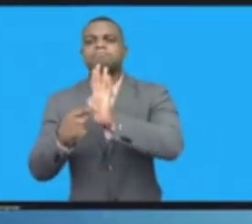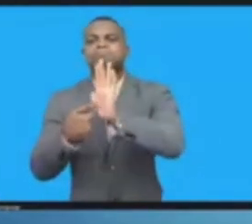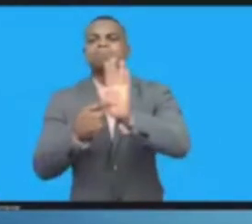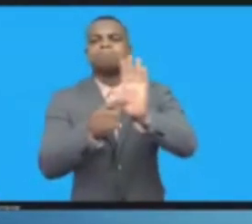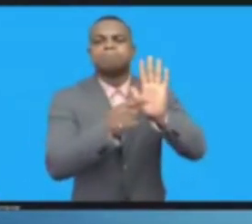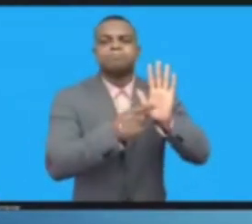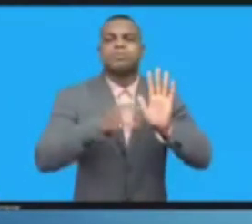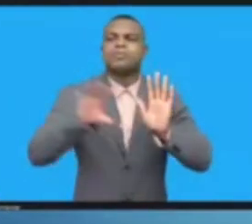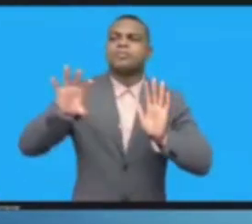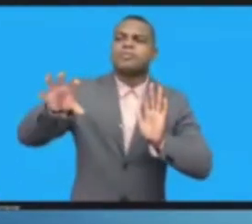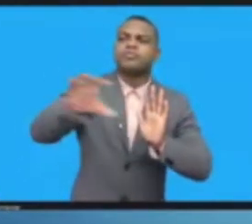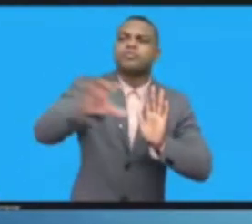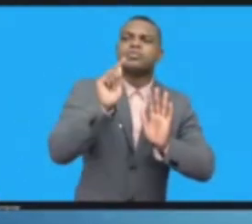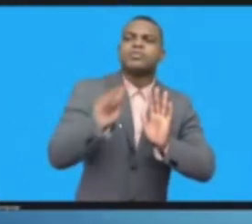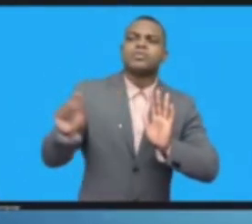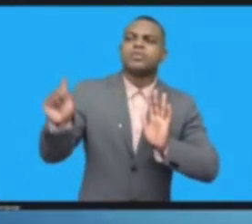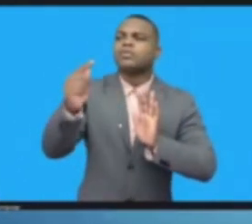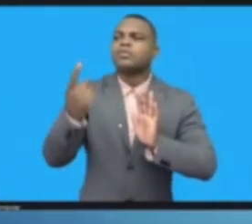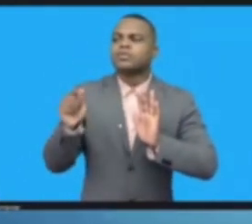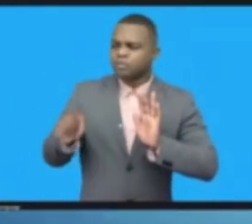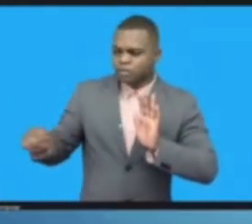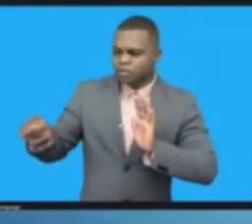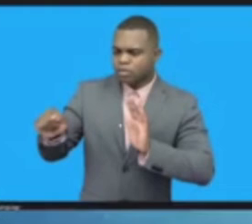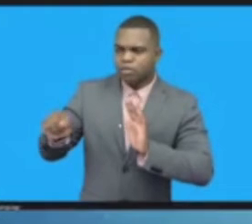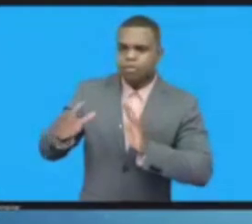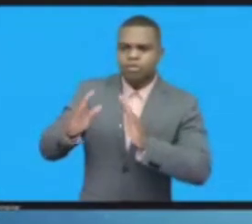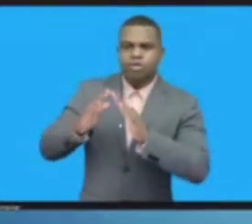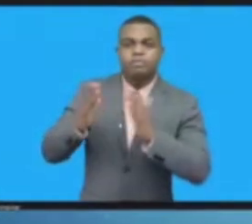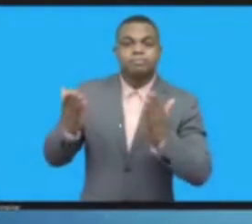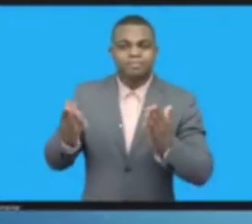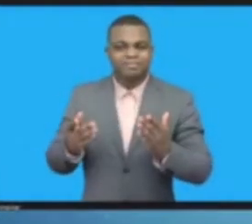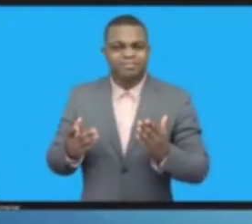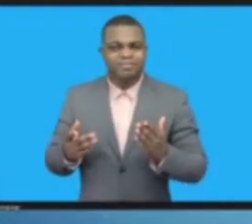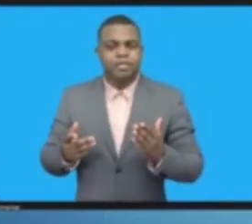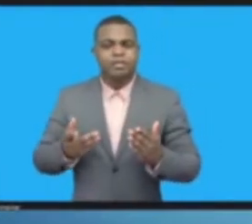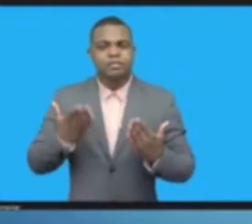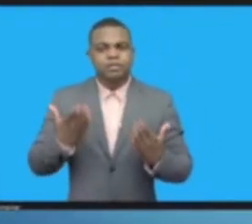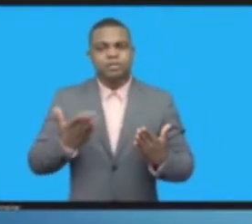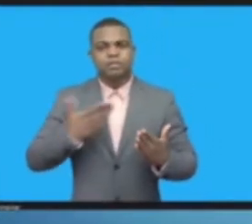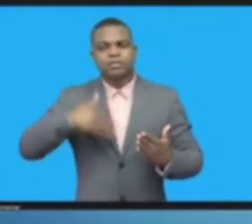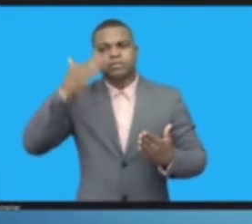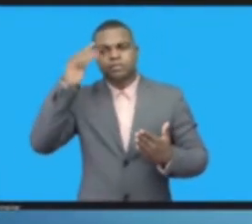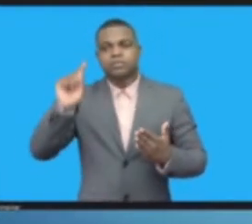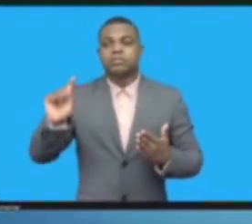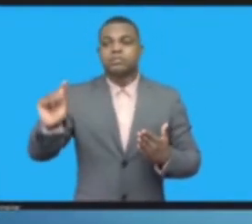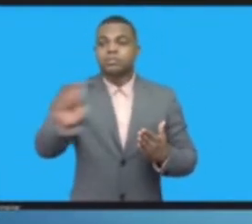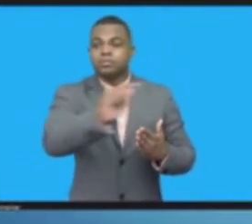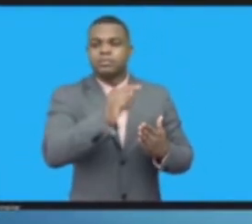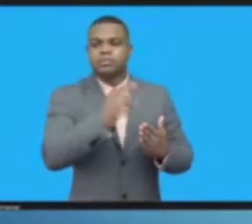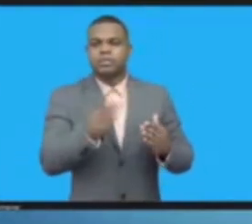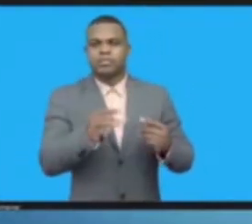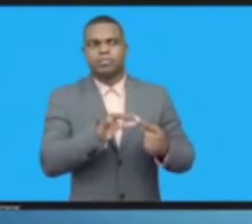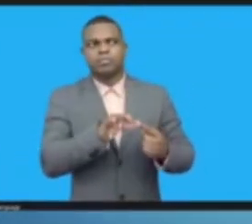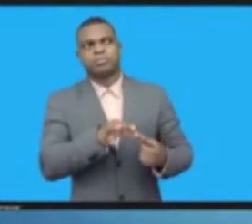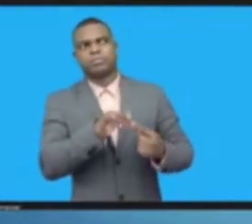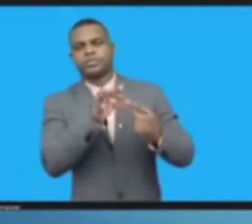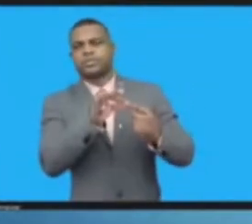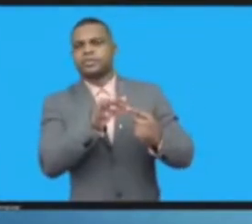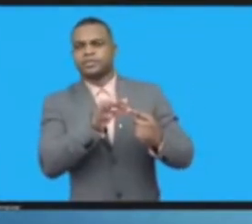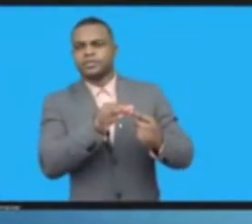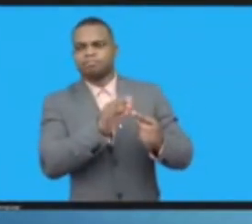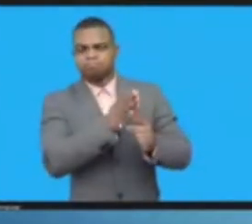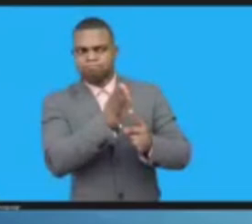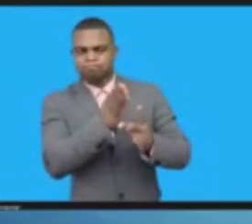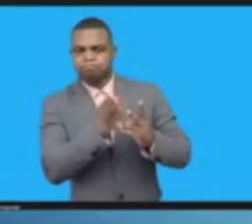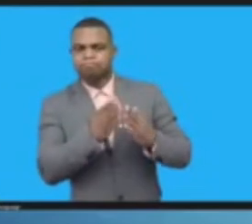primary desiderata in the internet ecosystem. Our job is to articulate what are